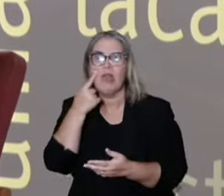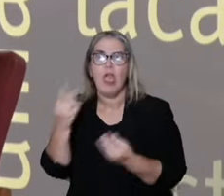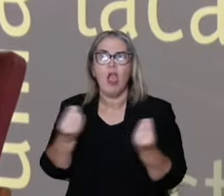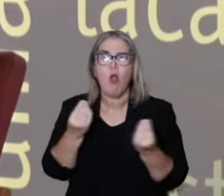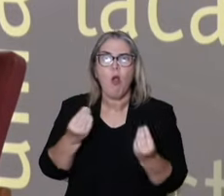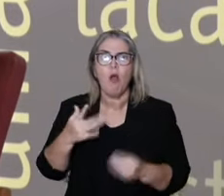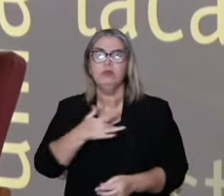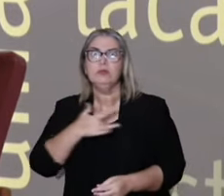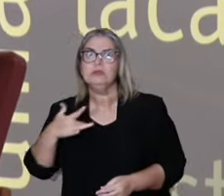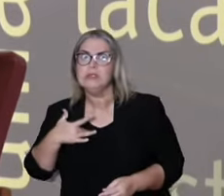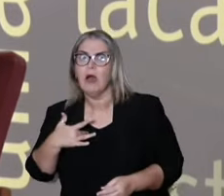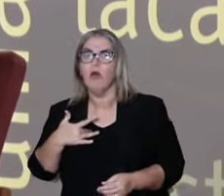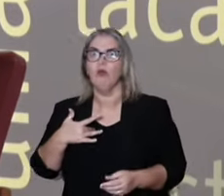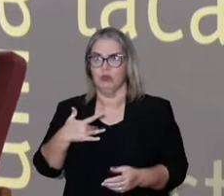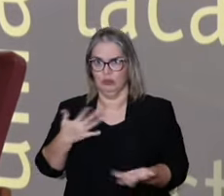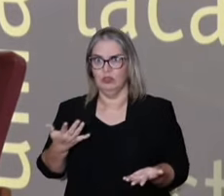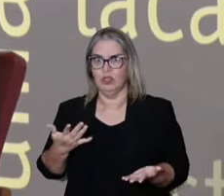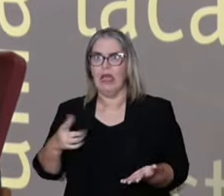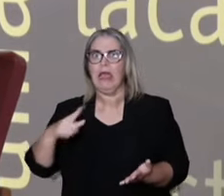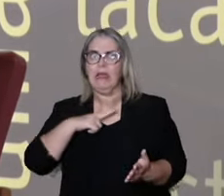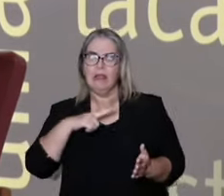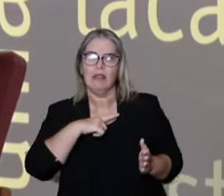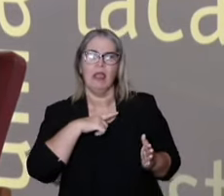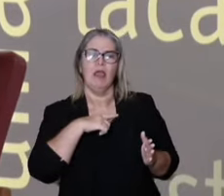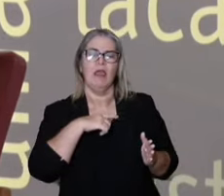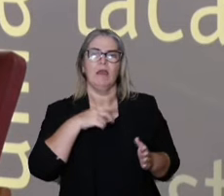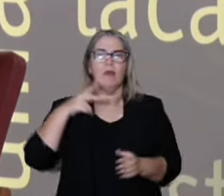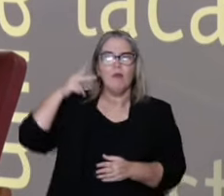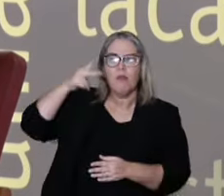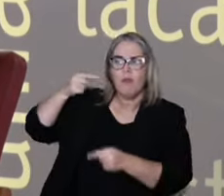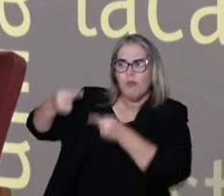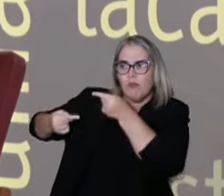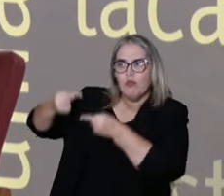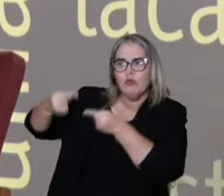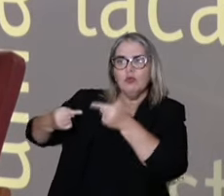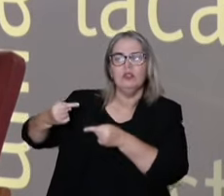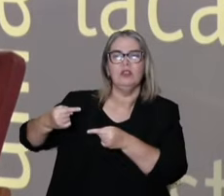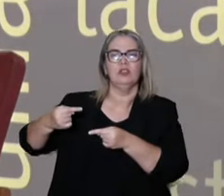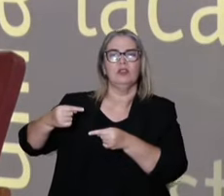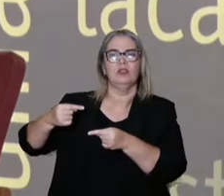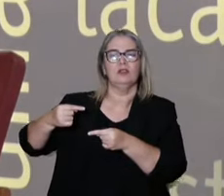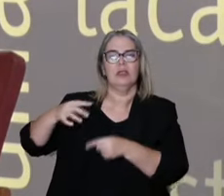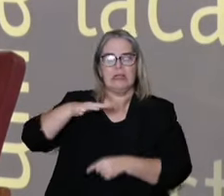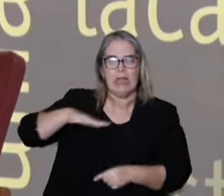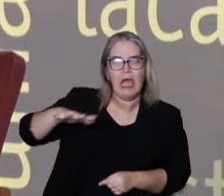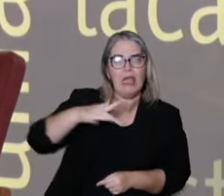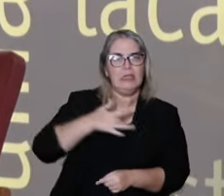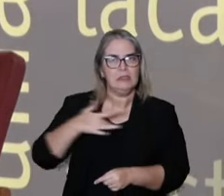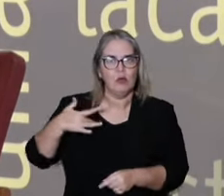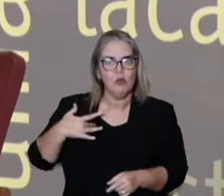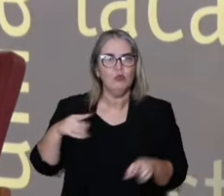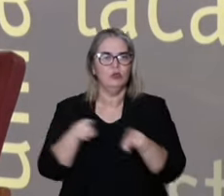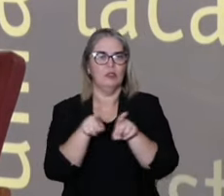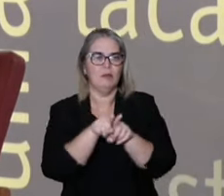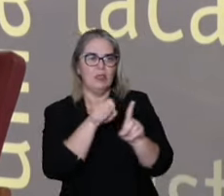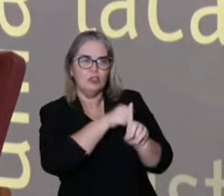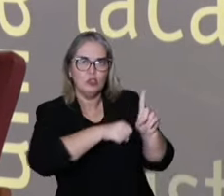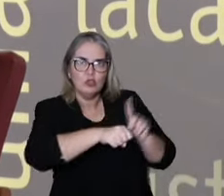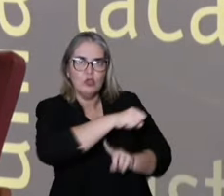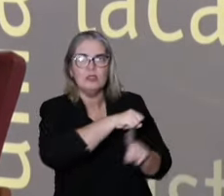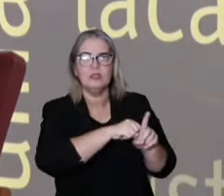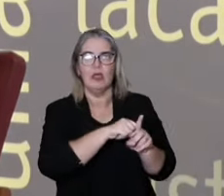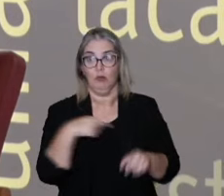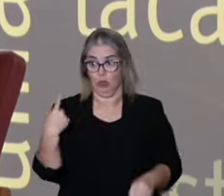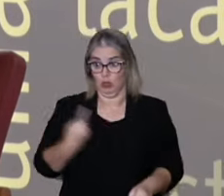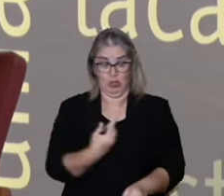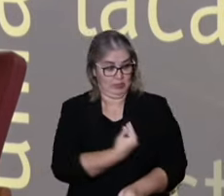after the health conditions, the social public policies, social rights, because we live in a